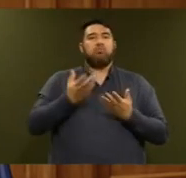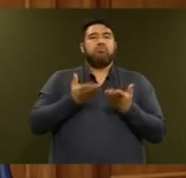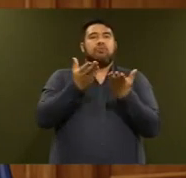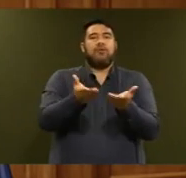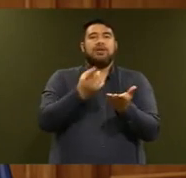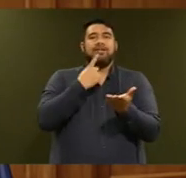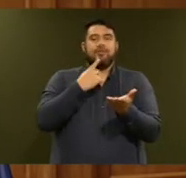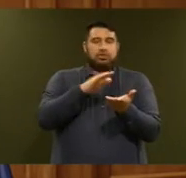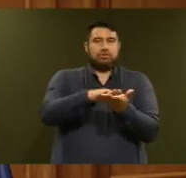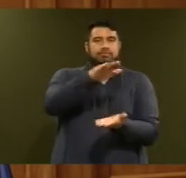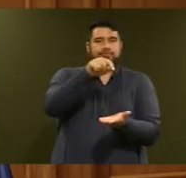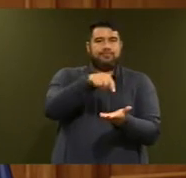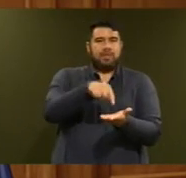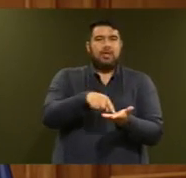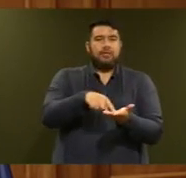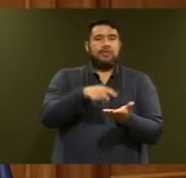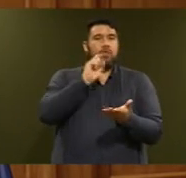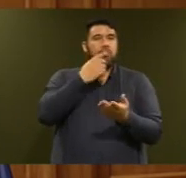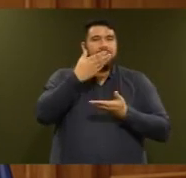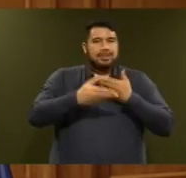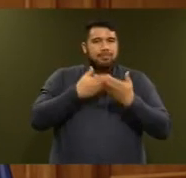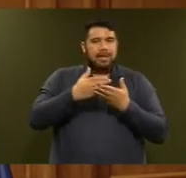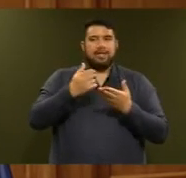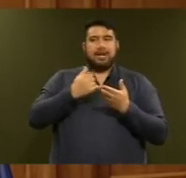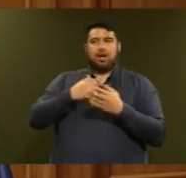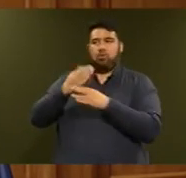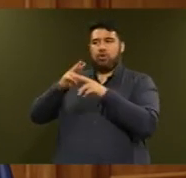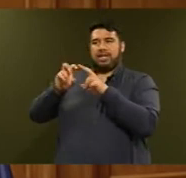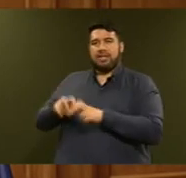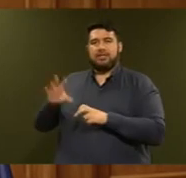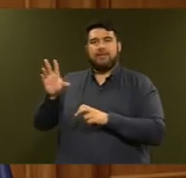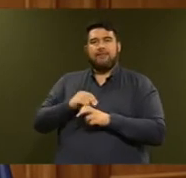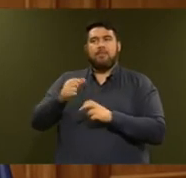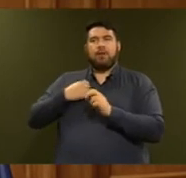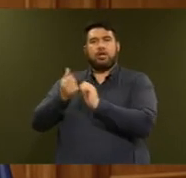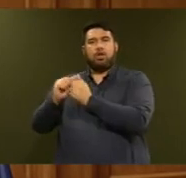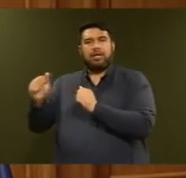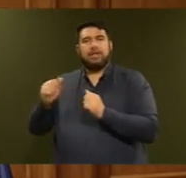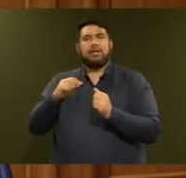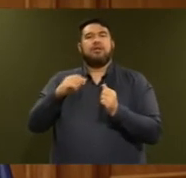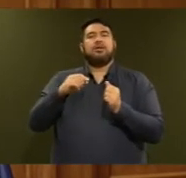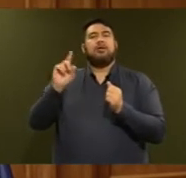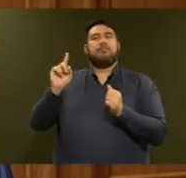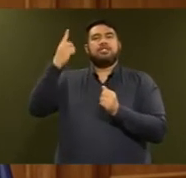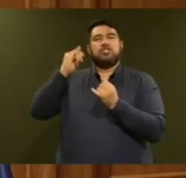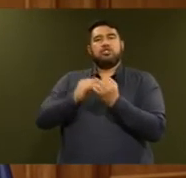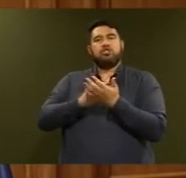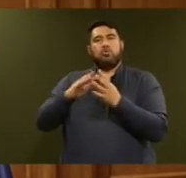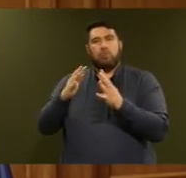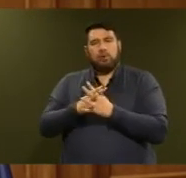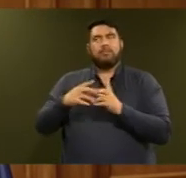lies behind the analysis undertaken by my colleague Mr Shaw and myself on the question of